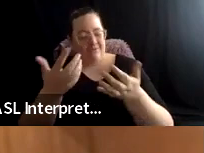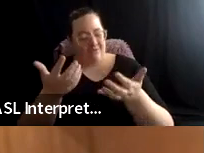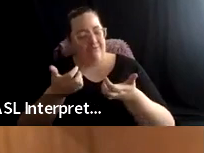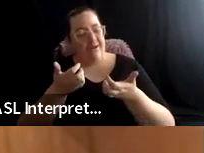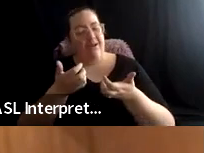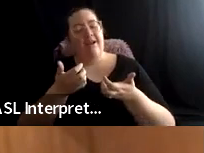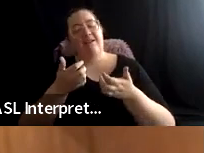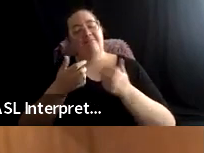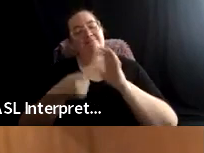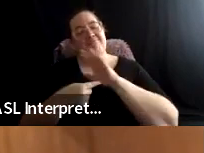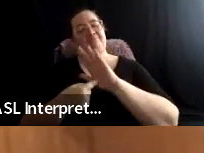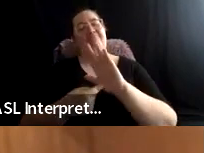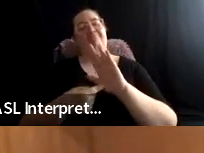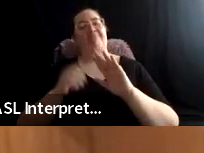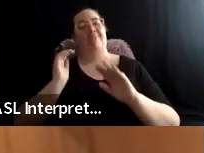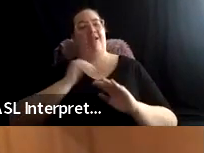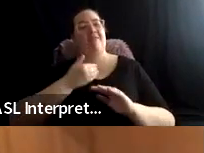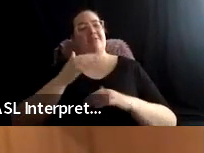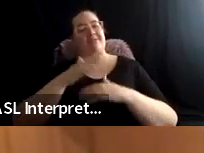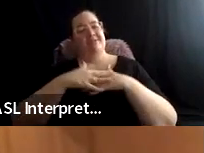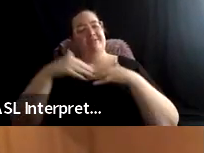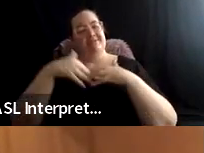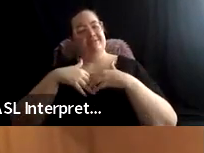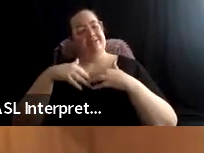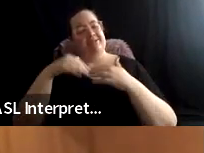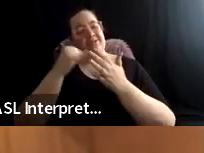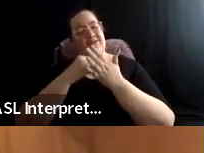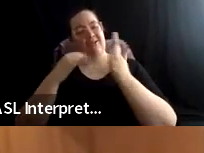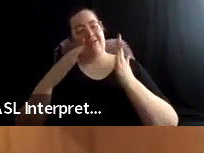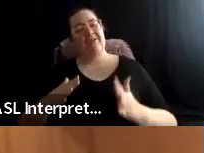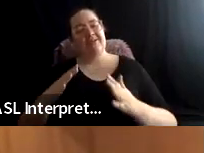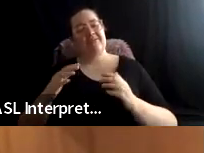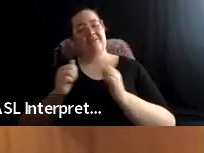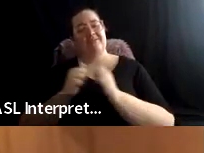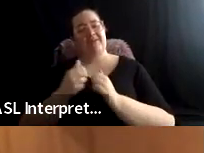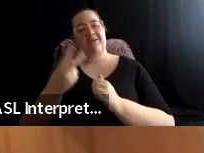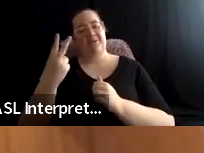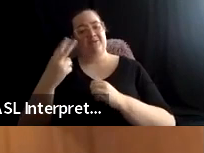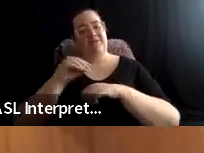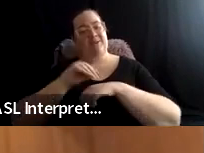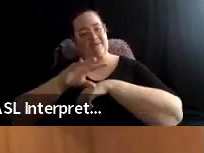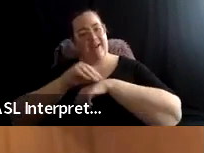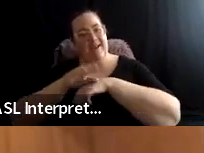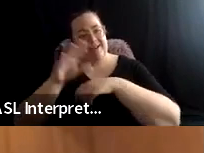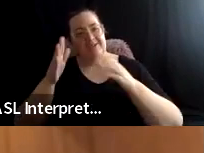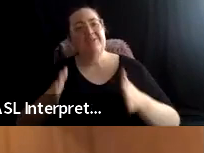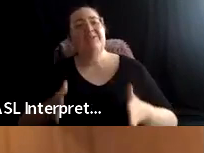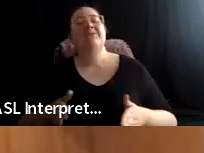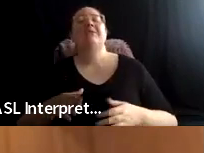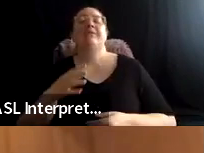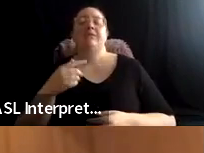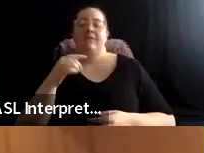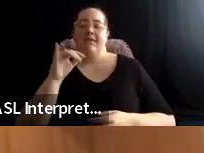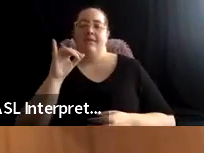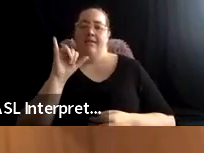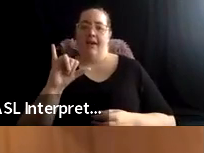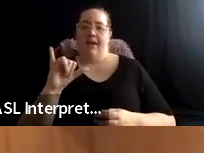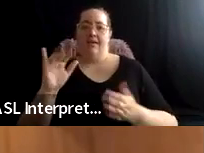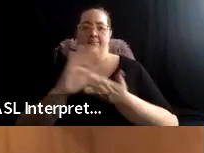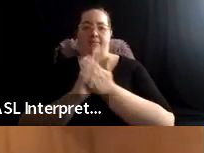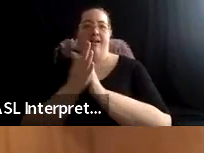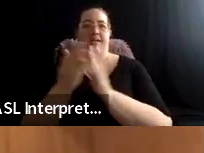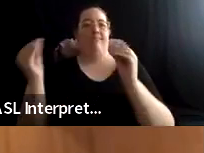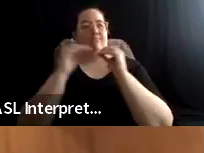but that commitment intensified so much. And in terms of who we're